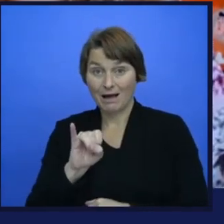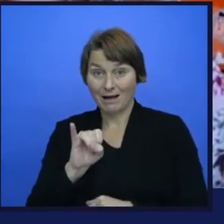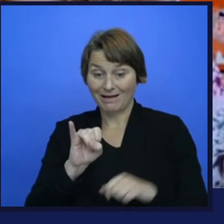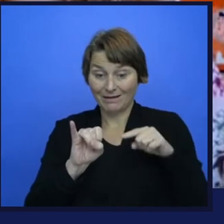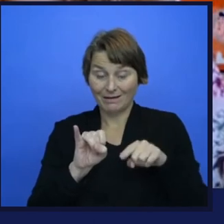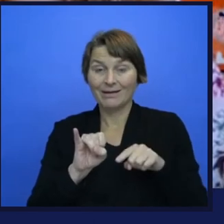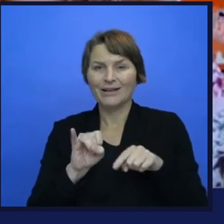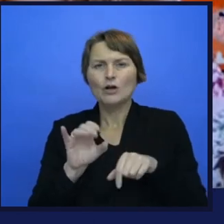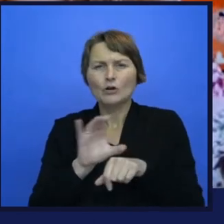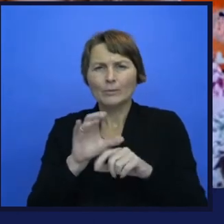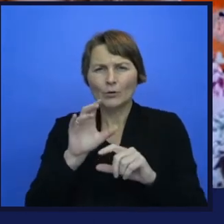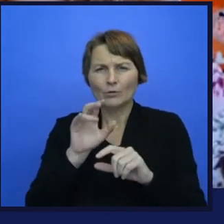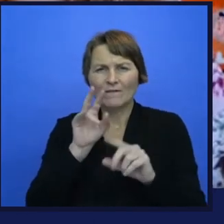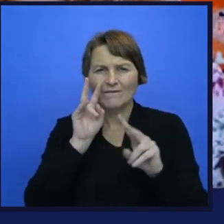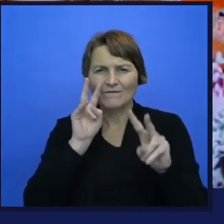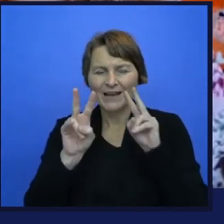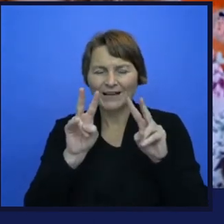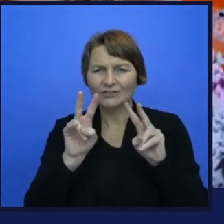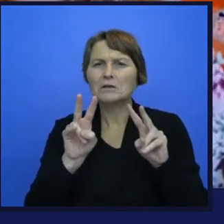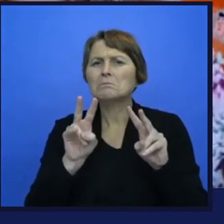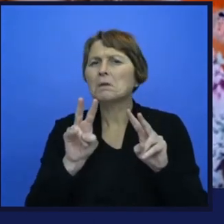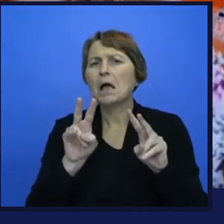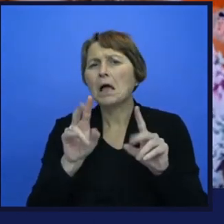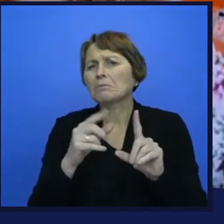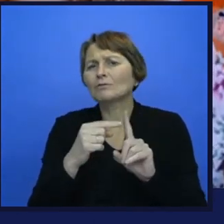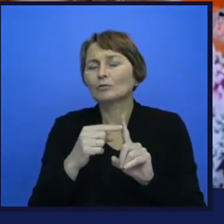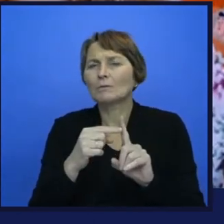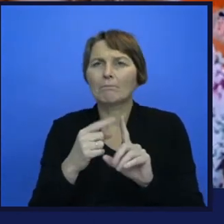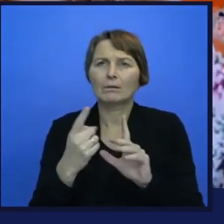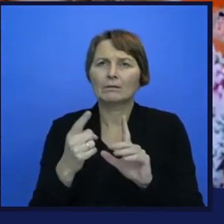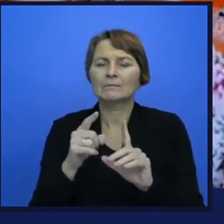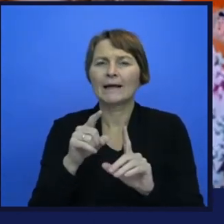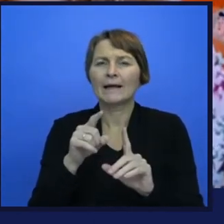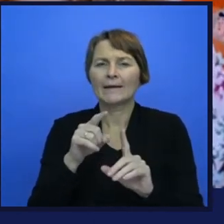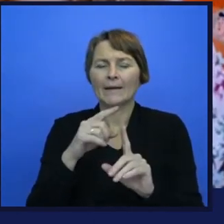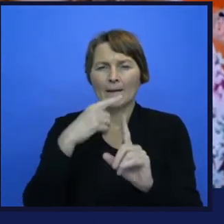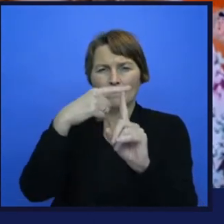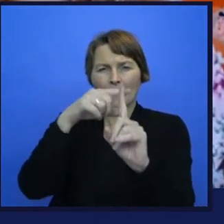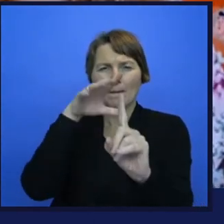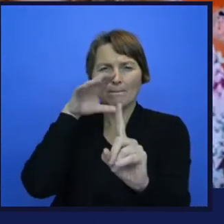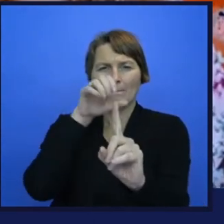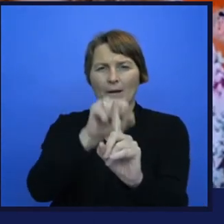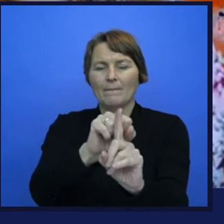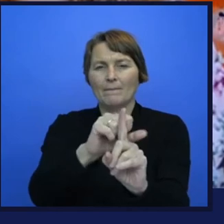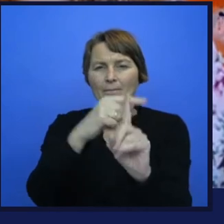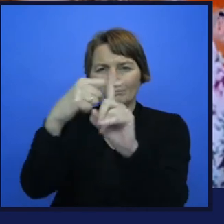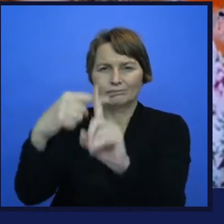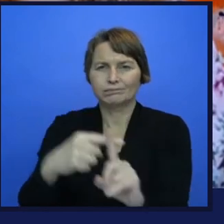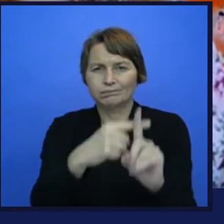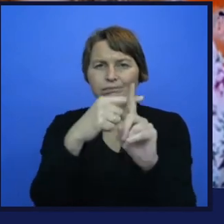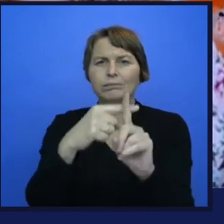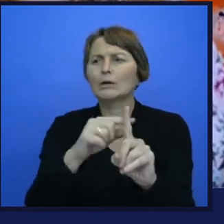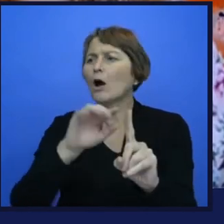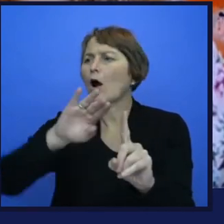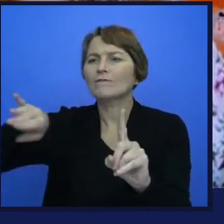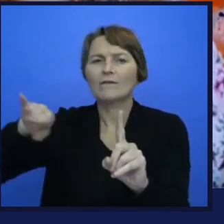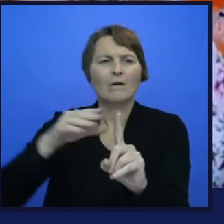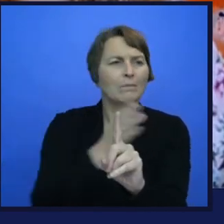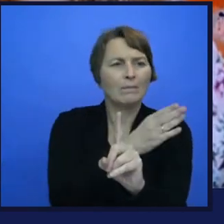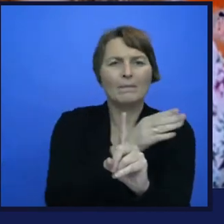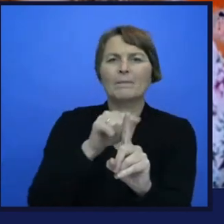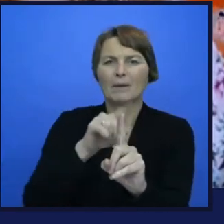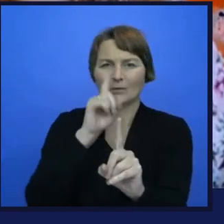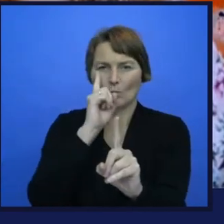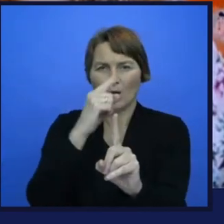one sort of object over the other one. Before, when Sadia